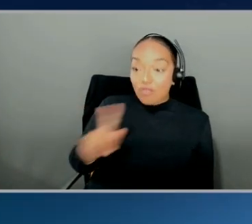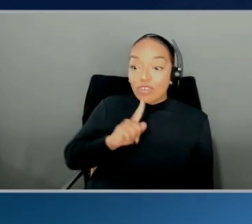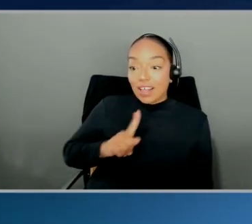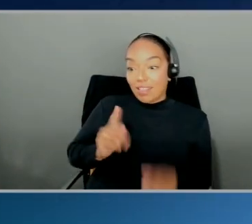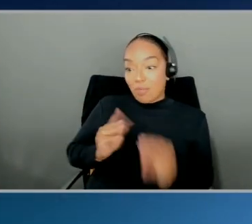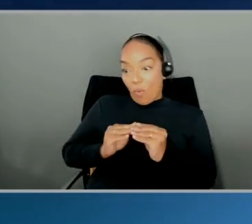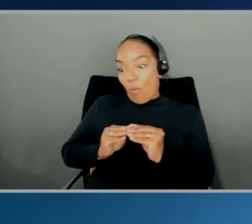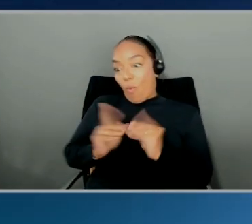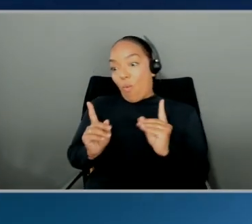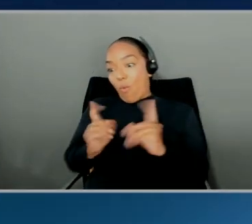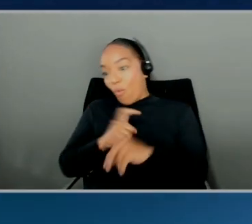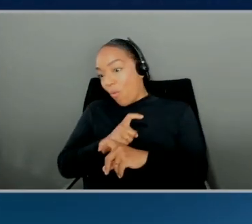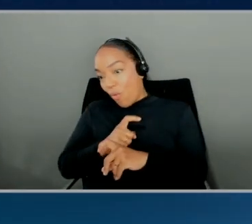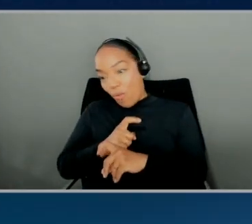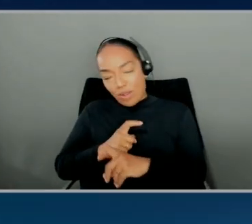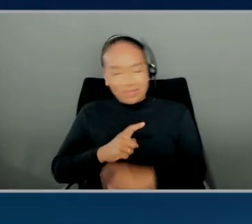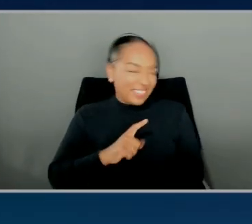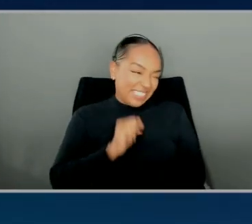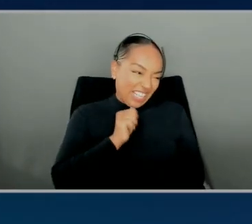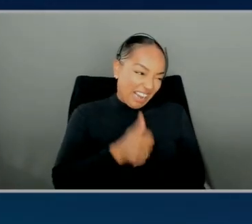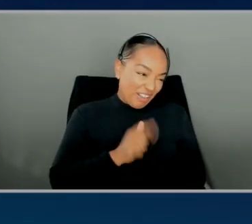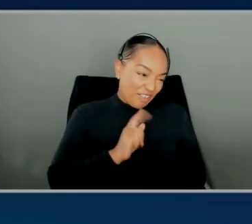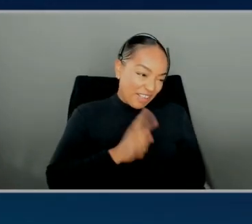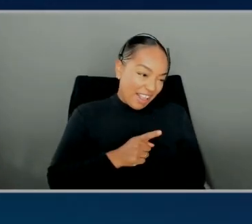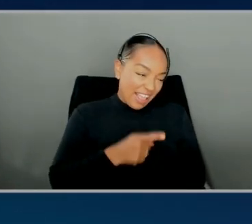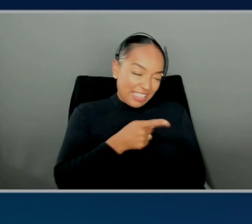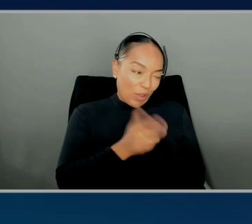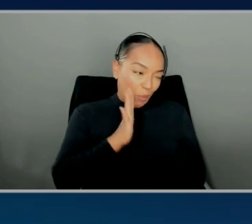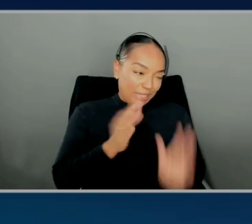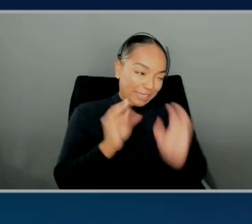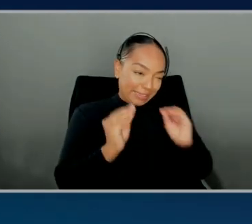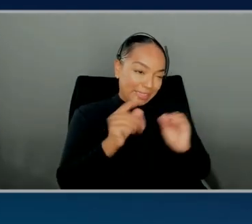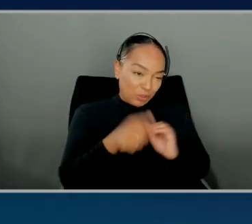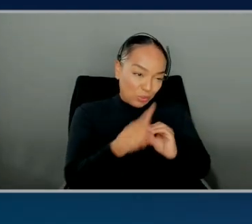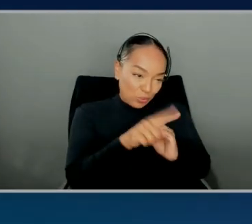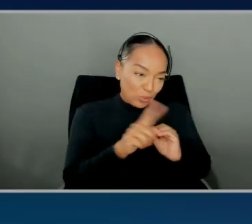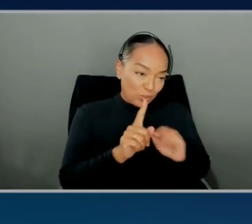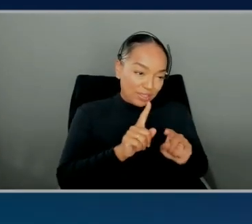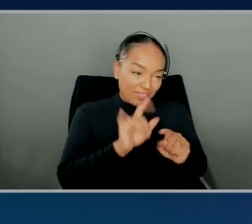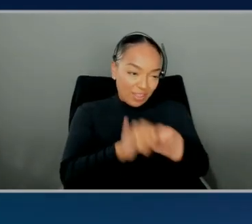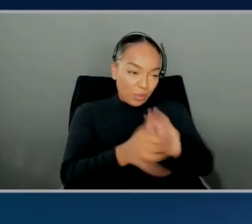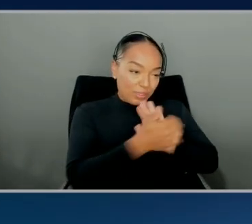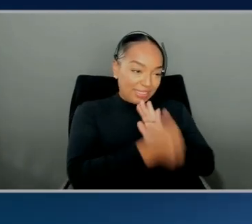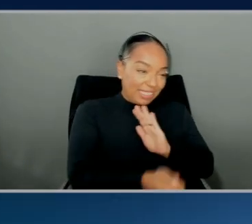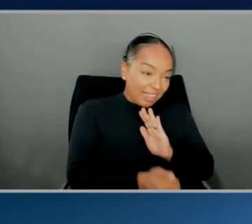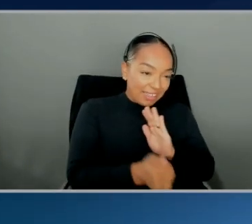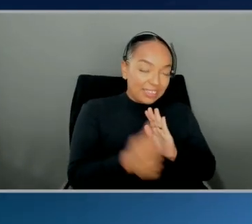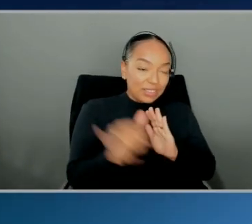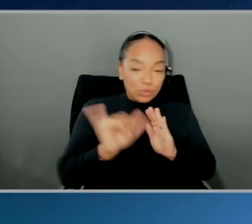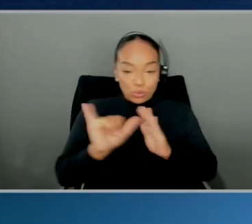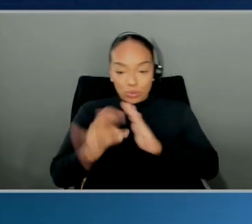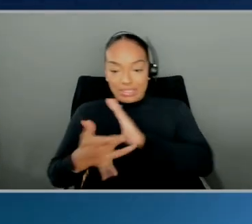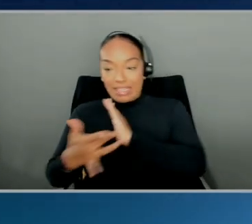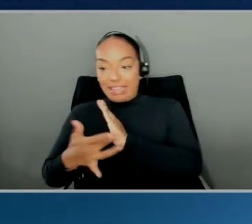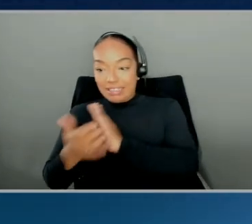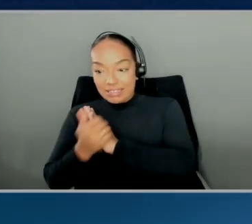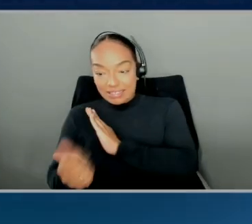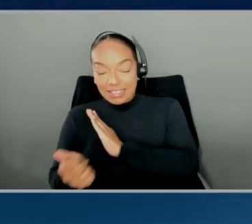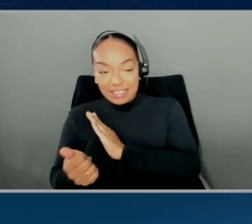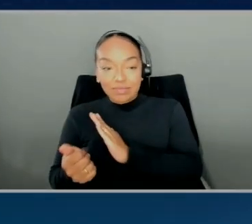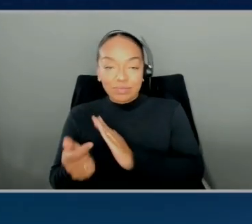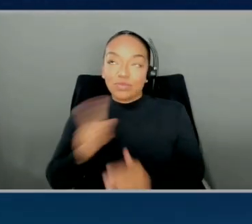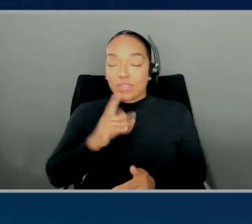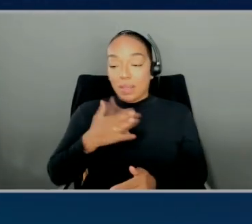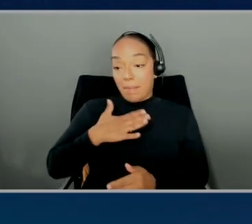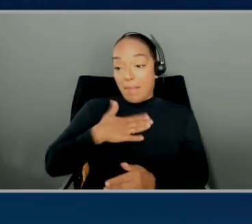But it's really not because it teaches you not only soft skills but also the technical skills. It's great. It's like in my day job, I'm a solutions